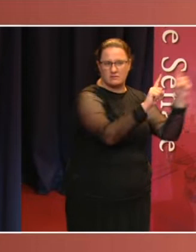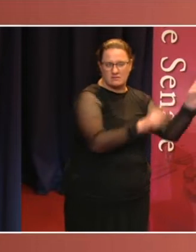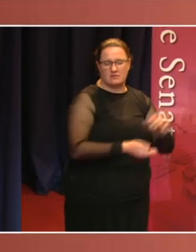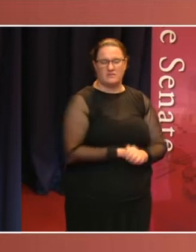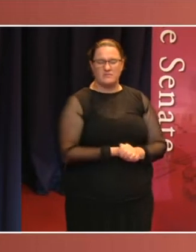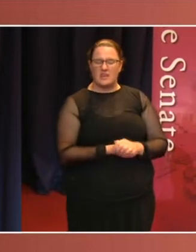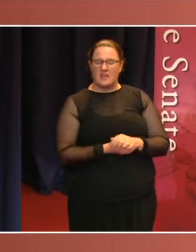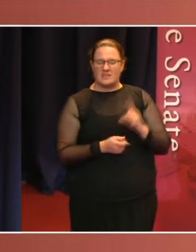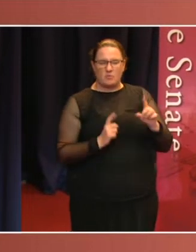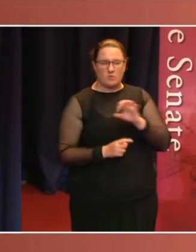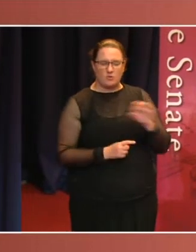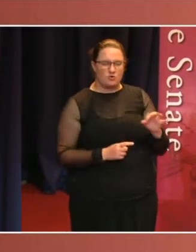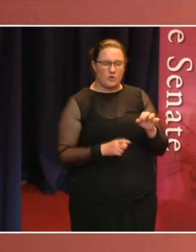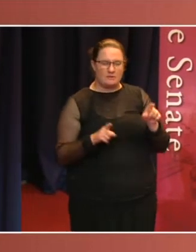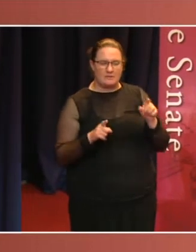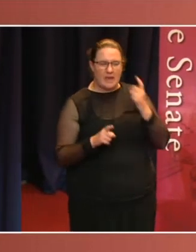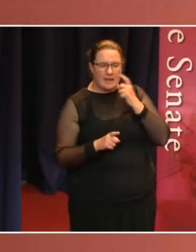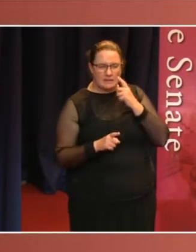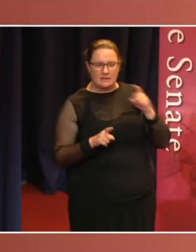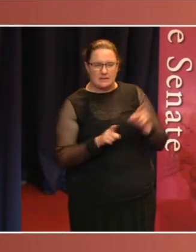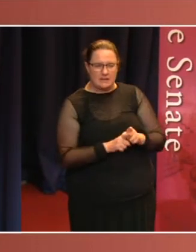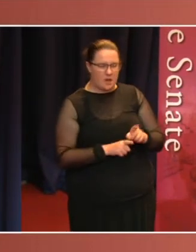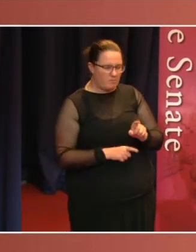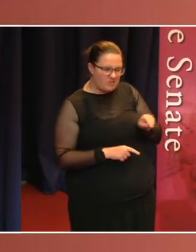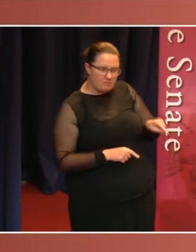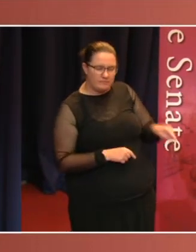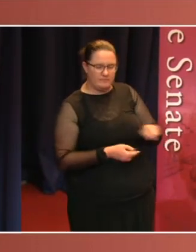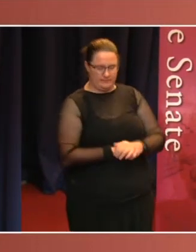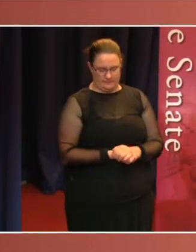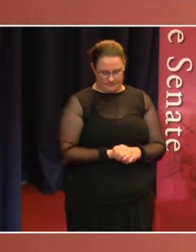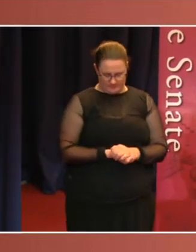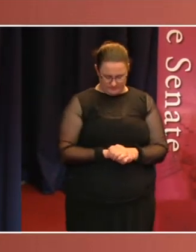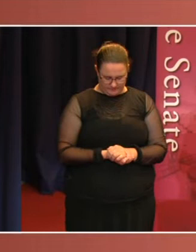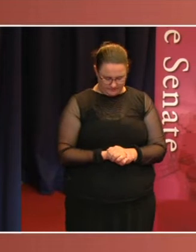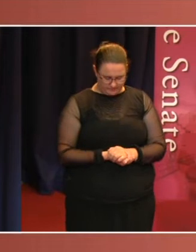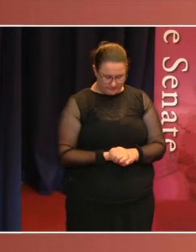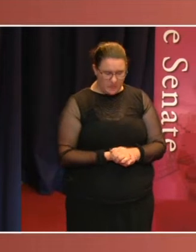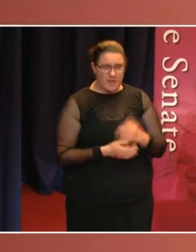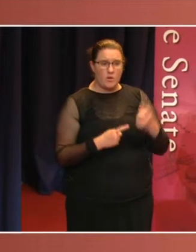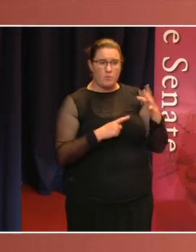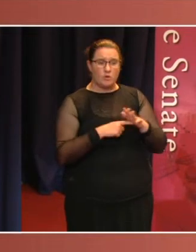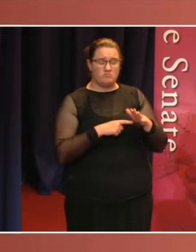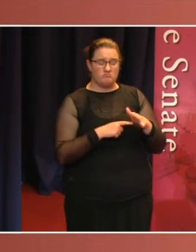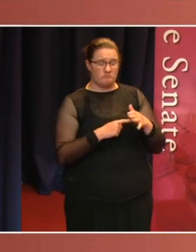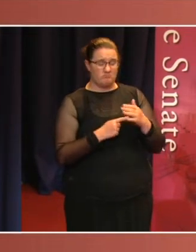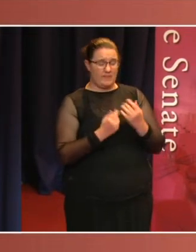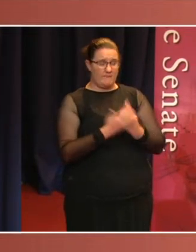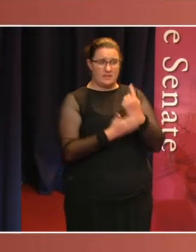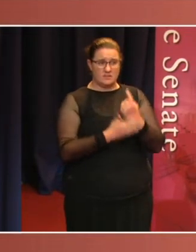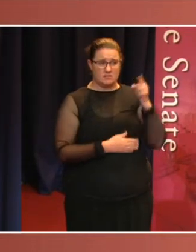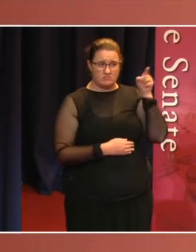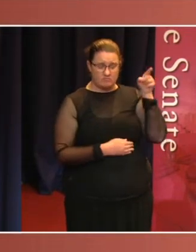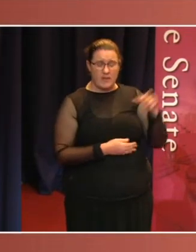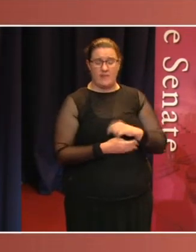in the House. Diversity milestones set in the Senate include The first Chinese speaker and